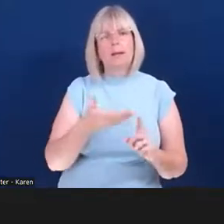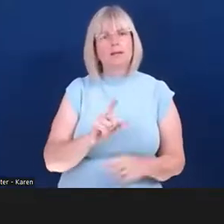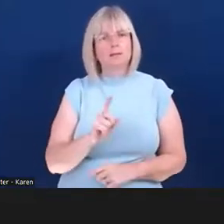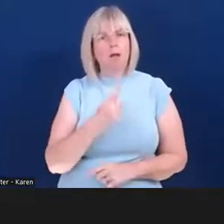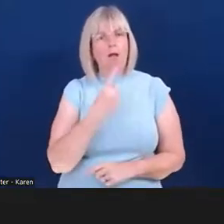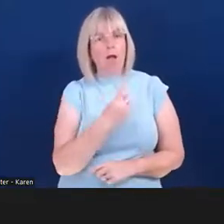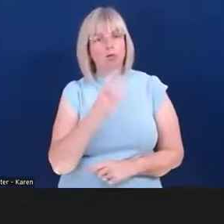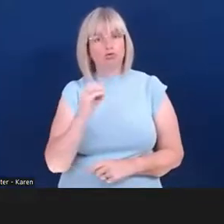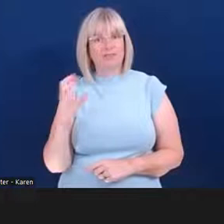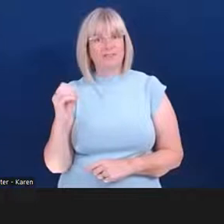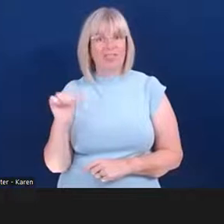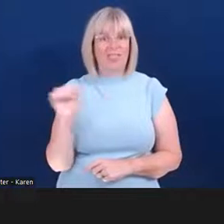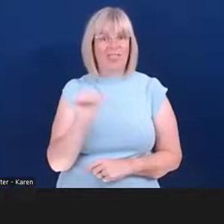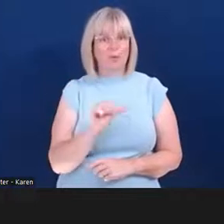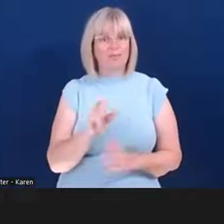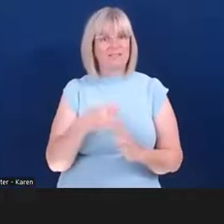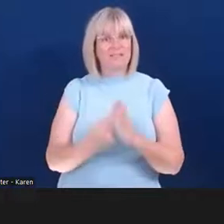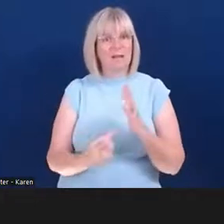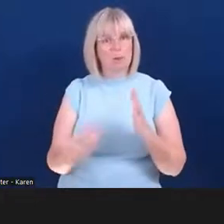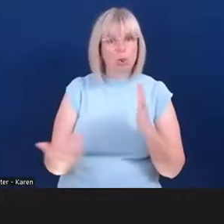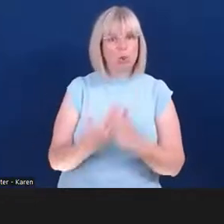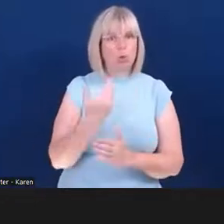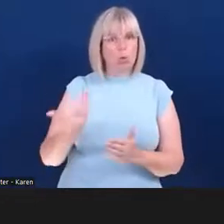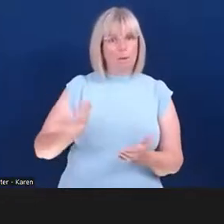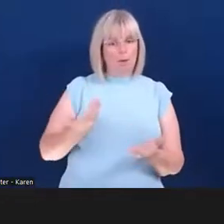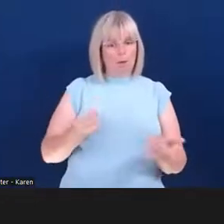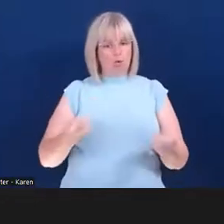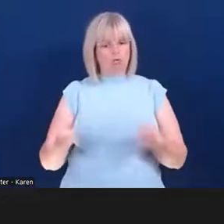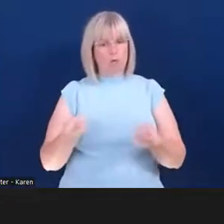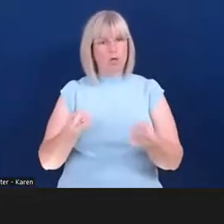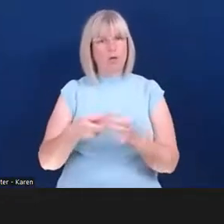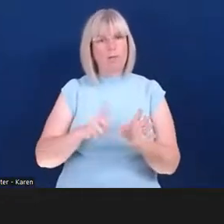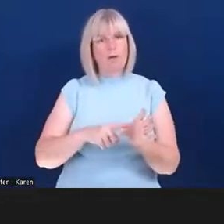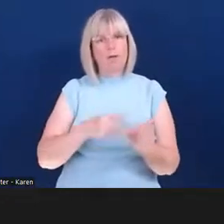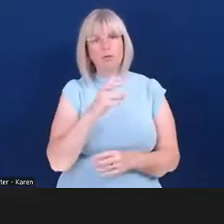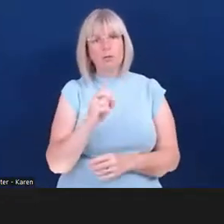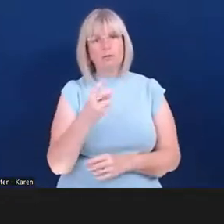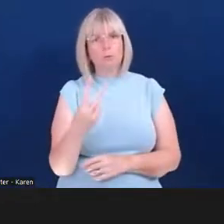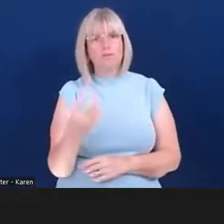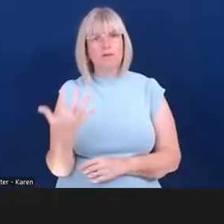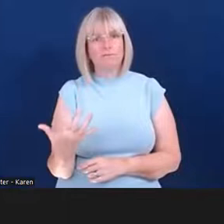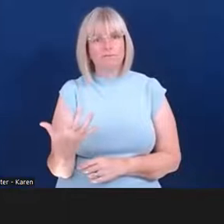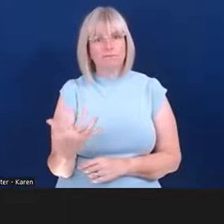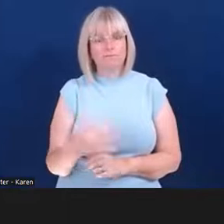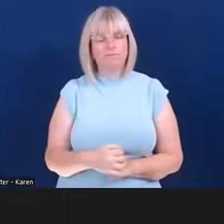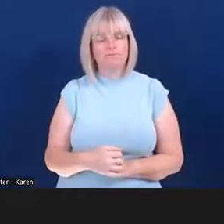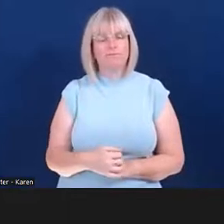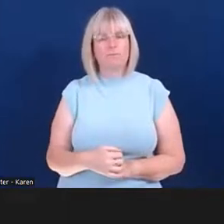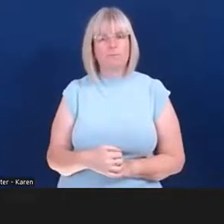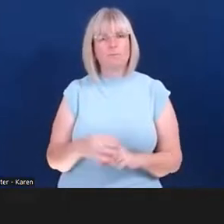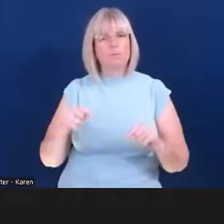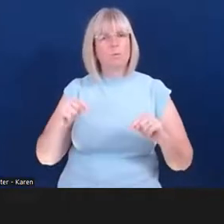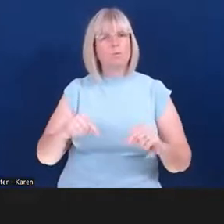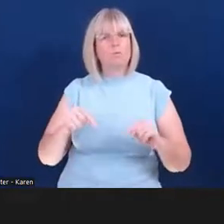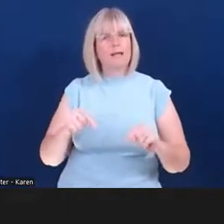new disabled entrepreneurs by 2025. So today's event is very much about overcoming